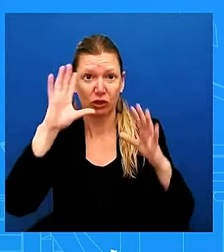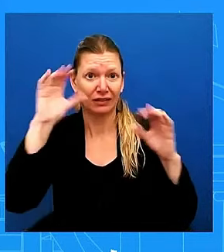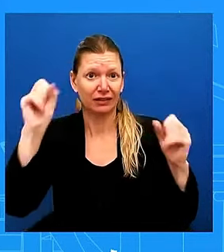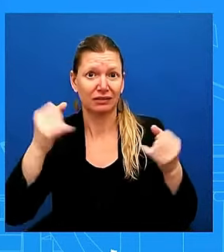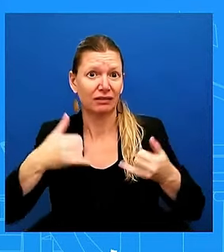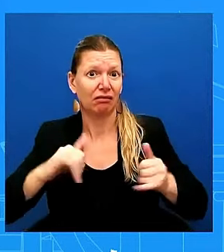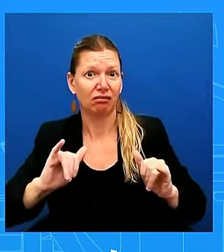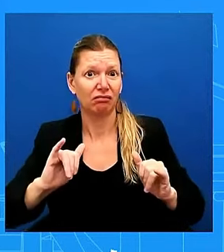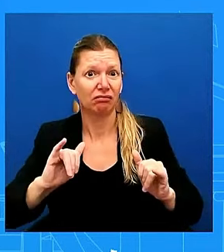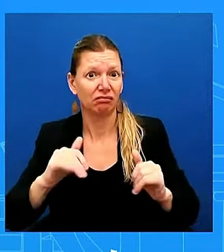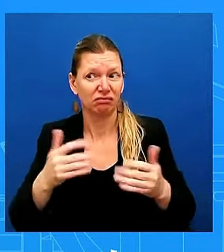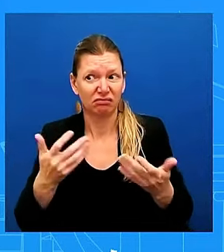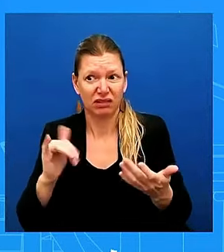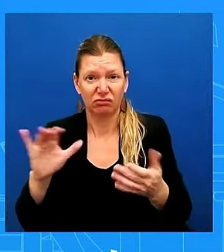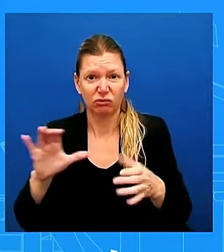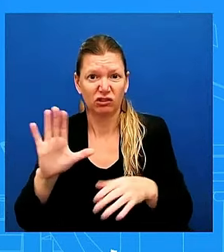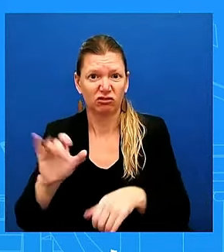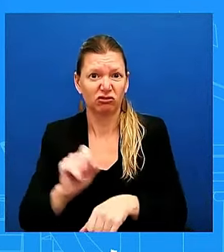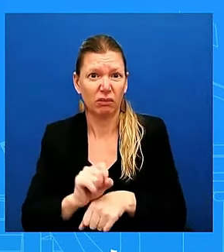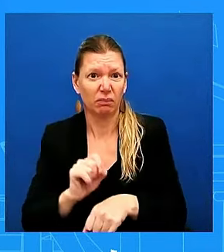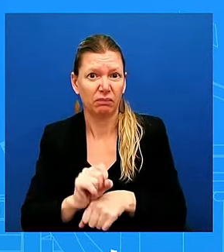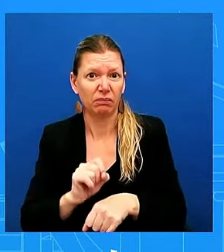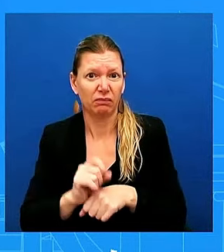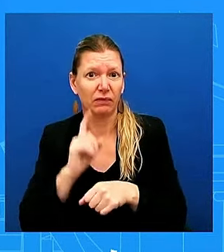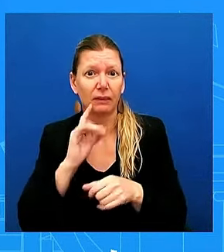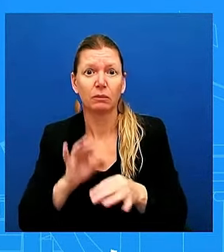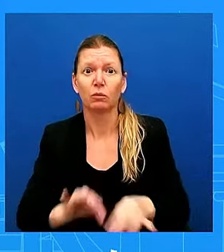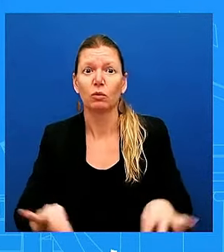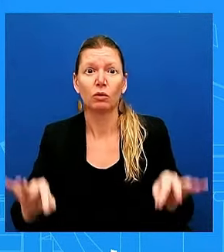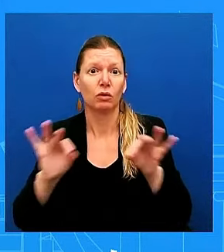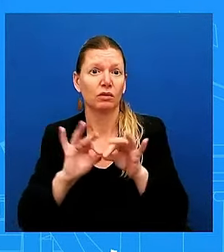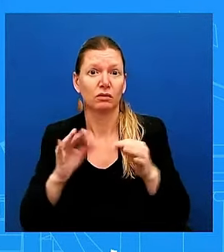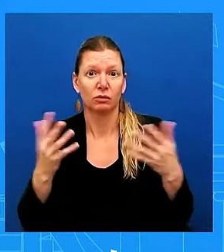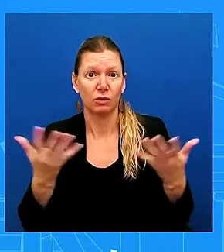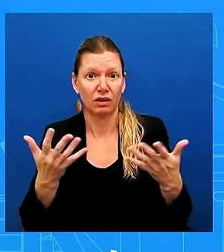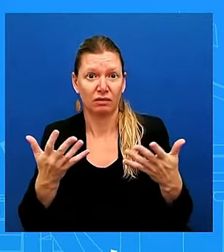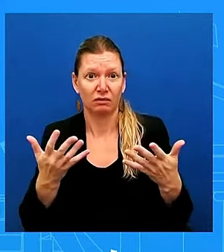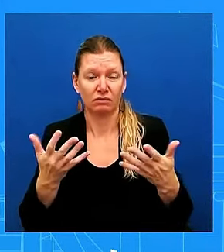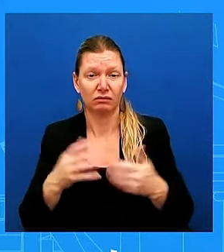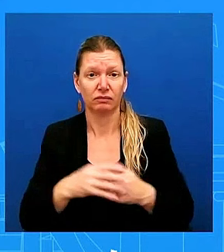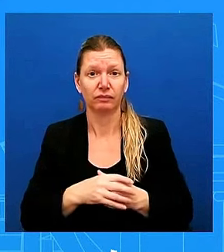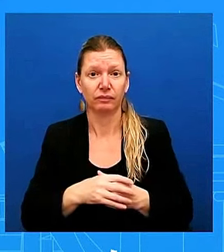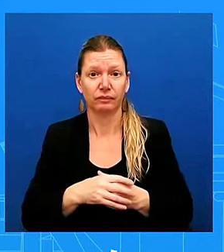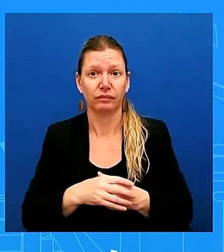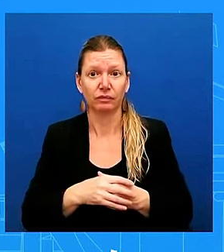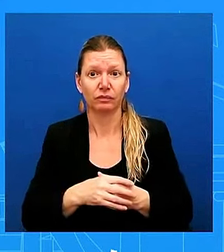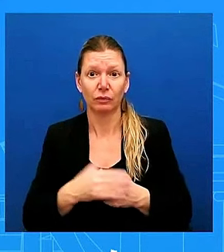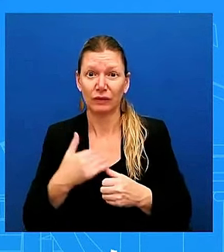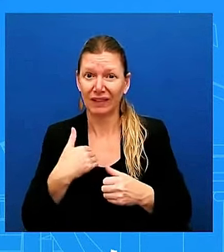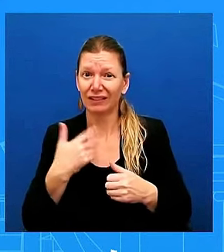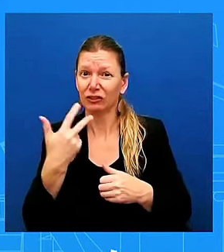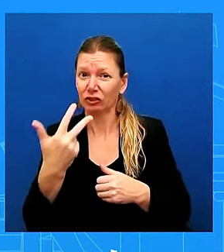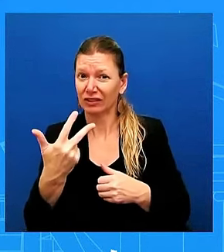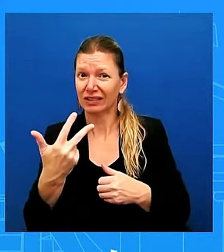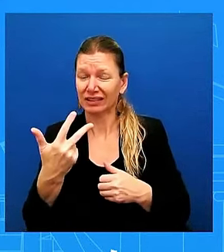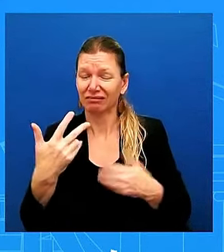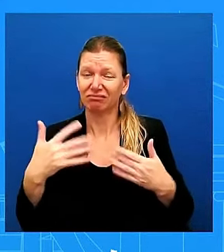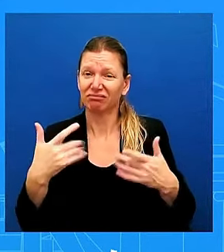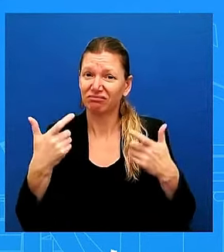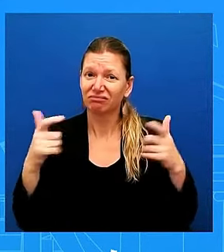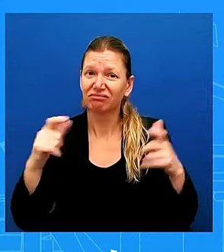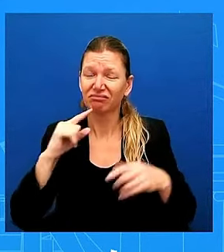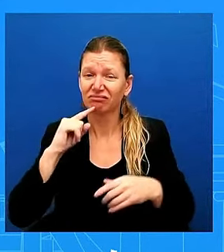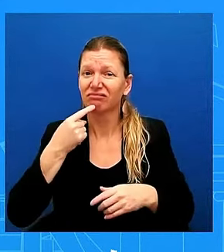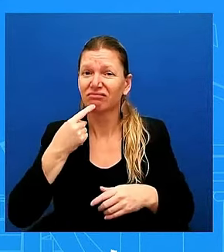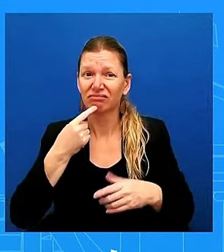this part of the program, uh, where I said that we've had three major events, uh, happen this week. And what did the president do?